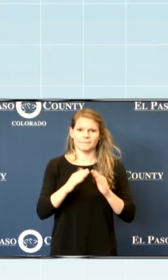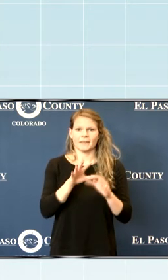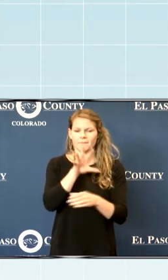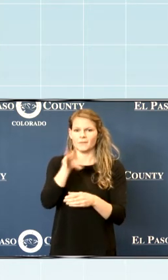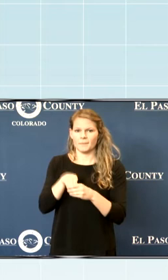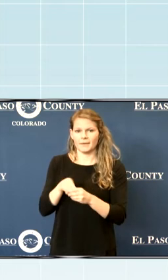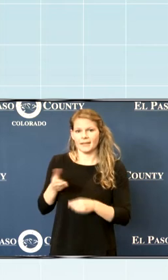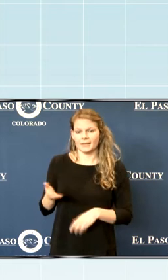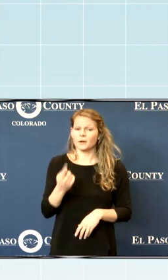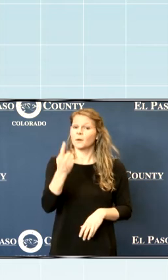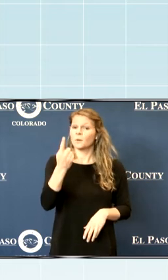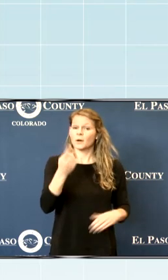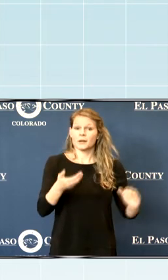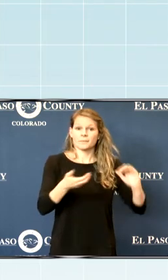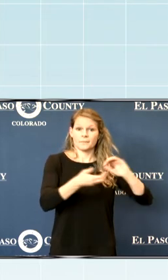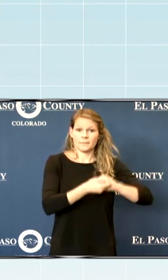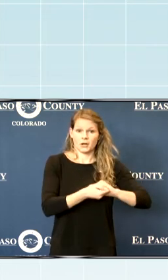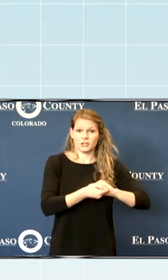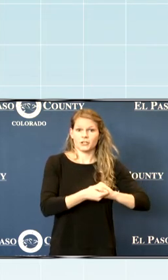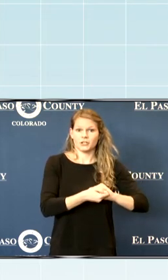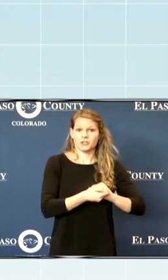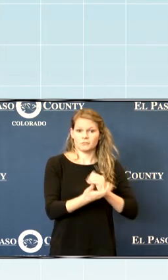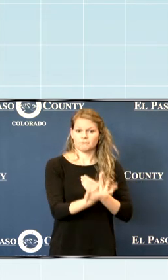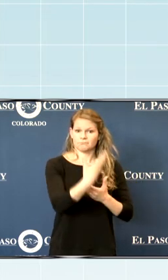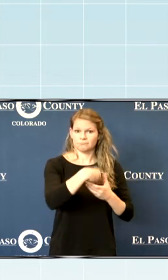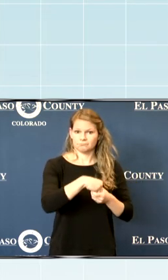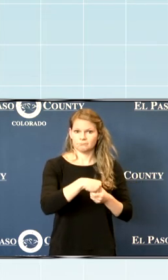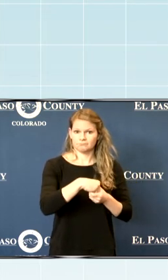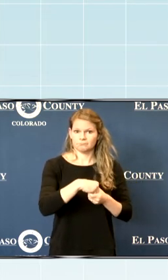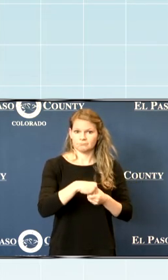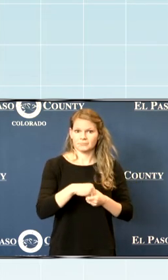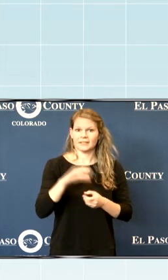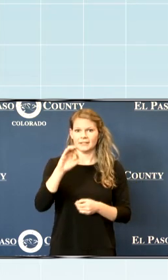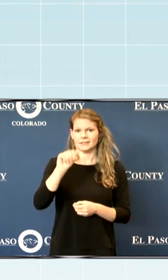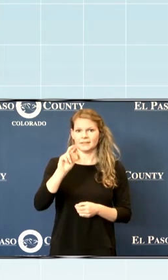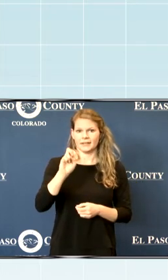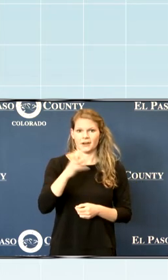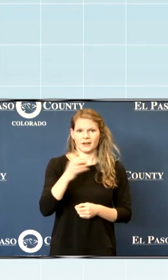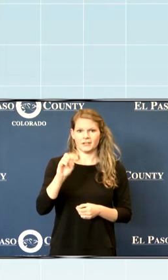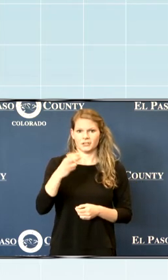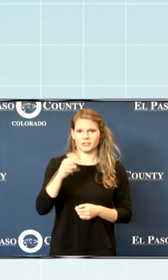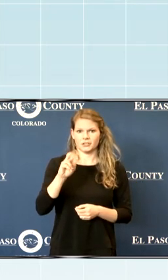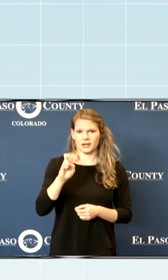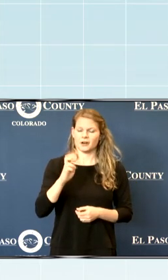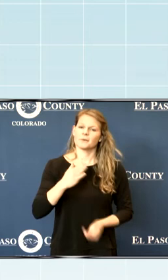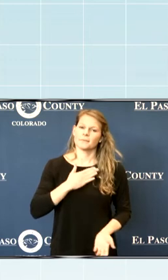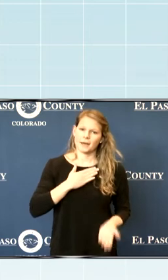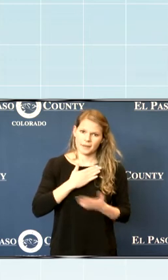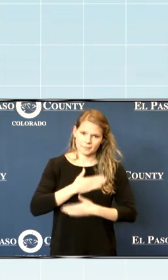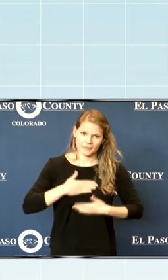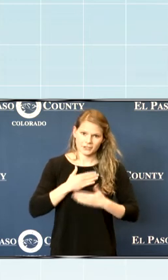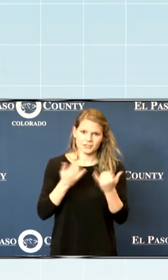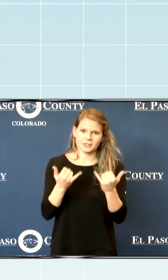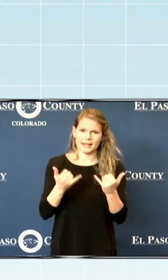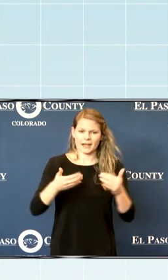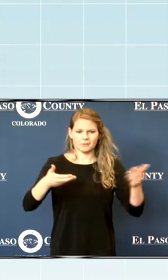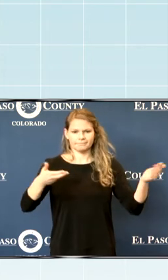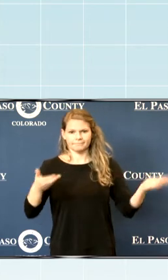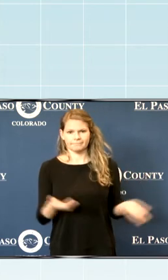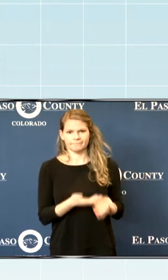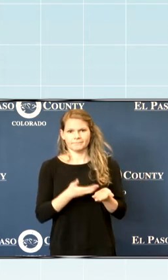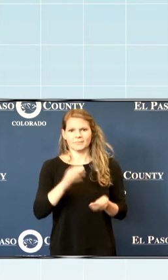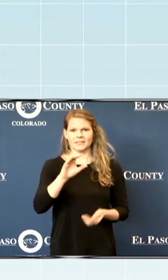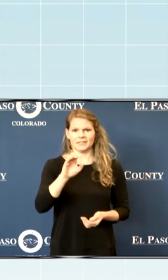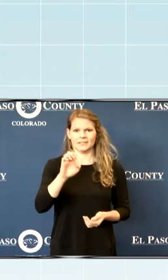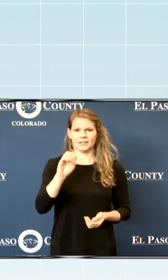One of the partners who we will be including will be Care and Share and it is my pleasure to now introduce the